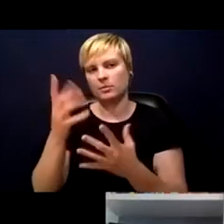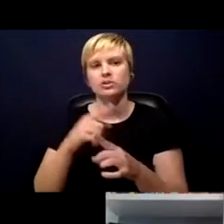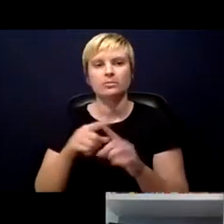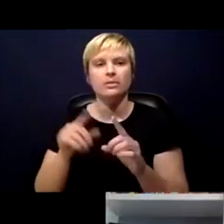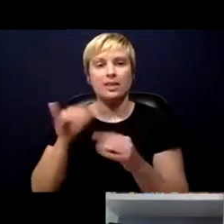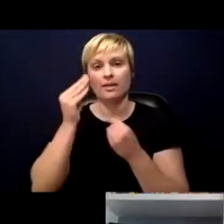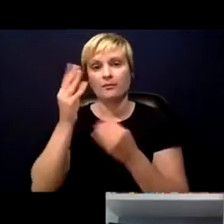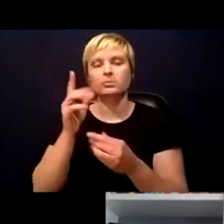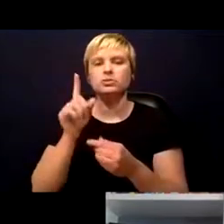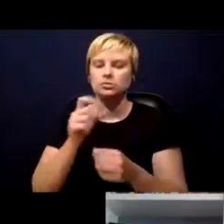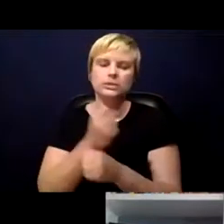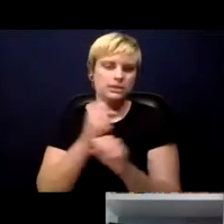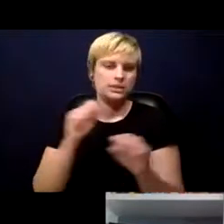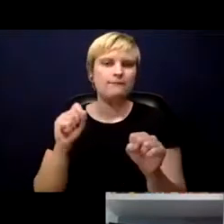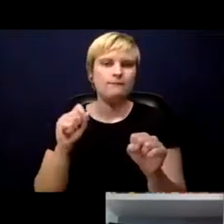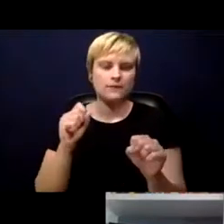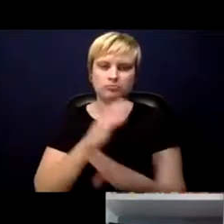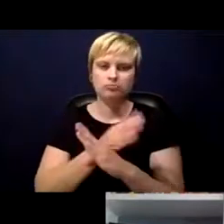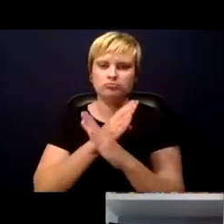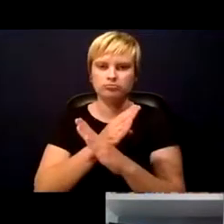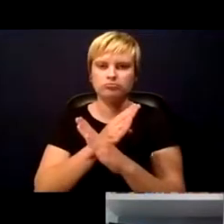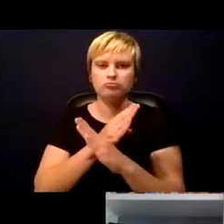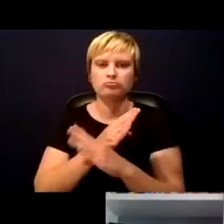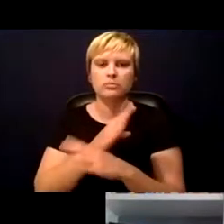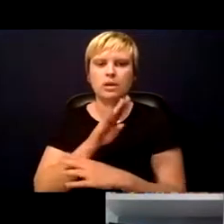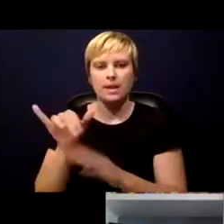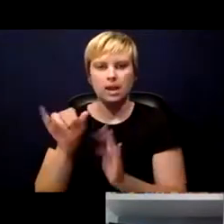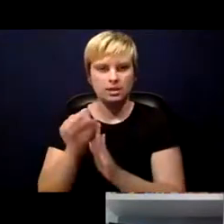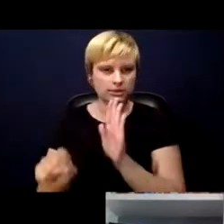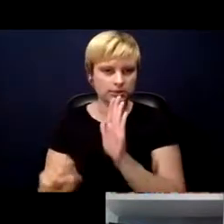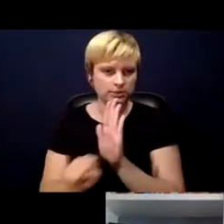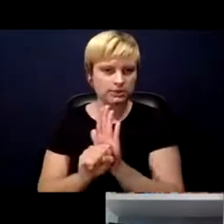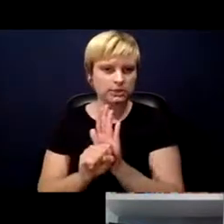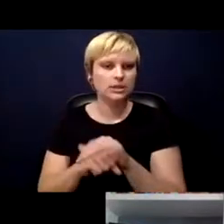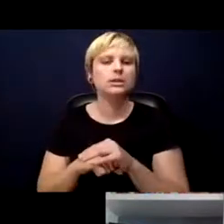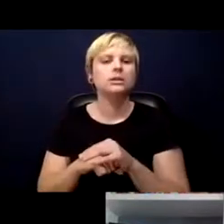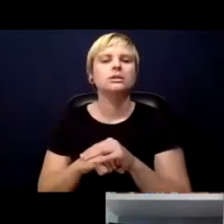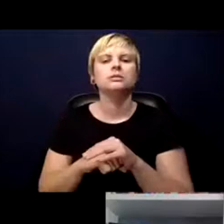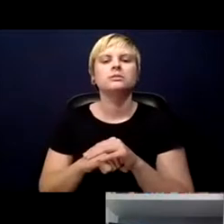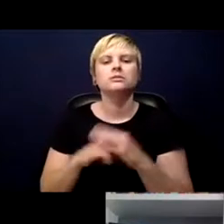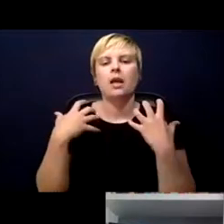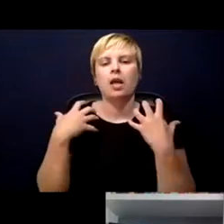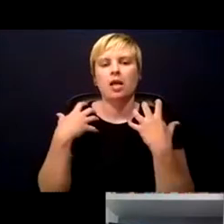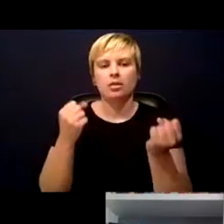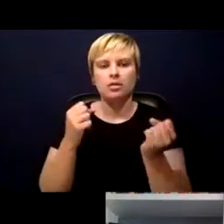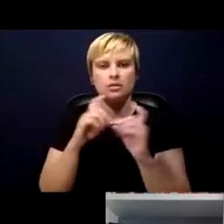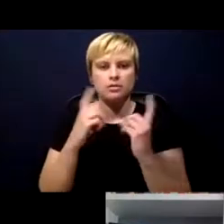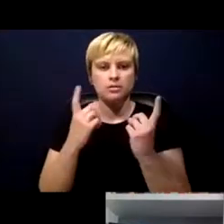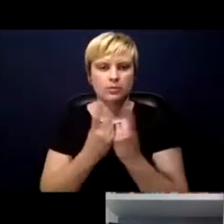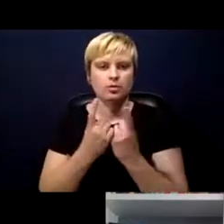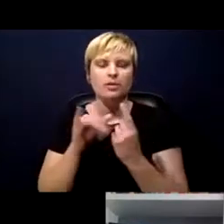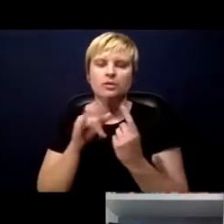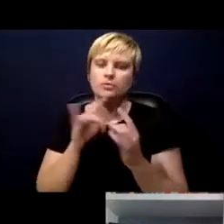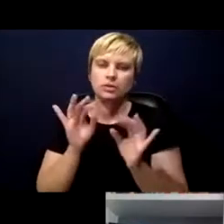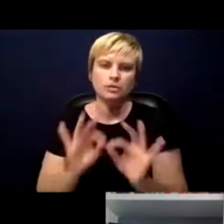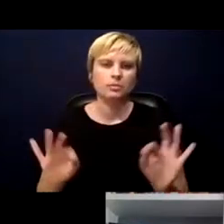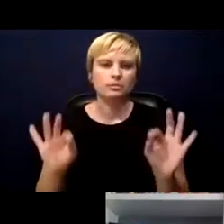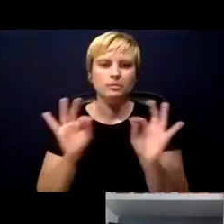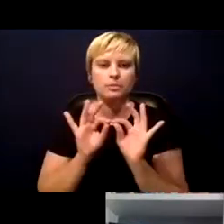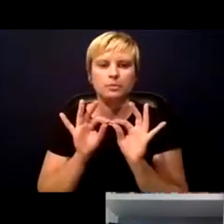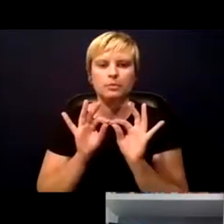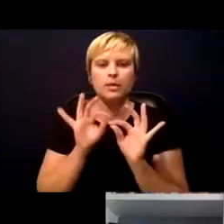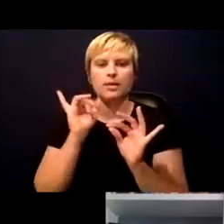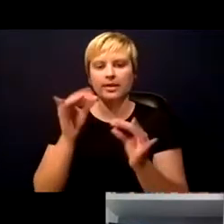be very much safeguarded by the state health department. It's critical. That information